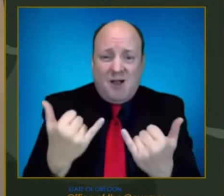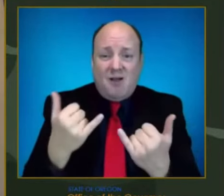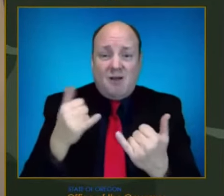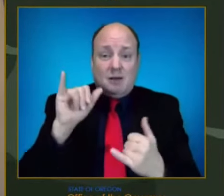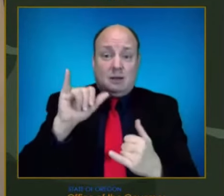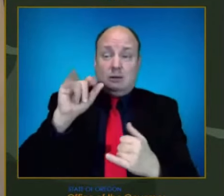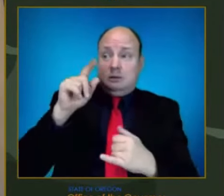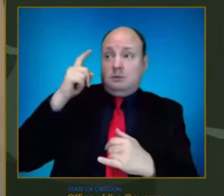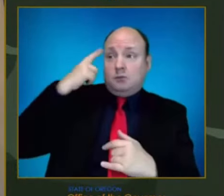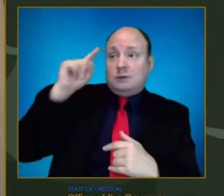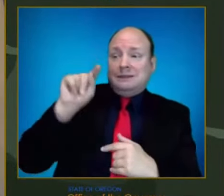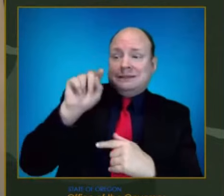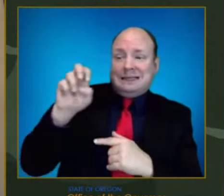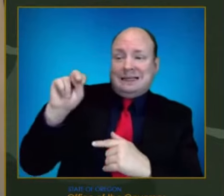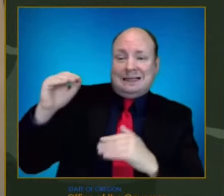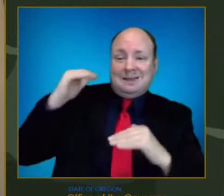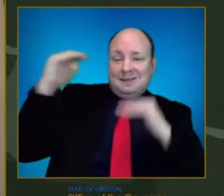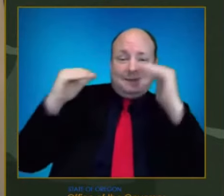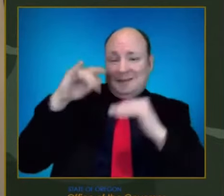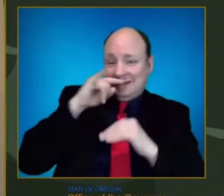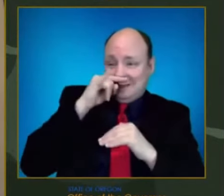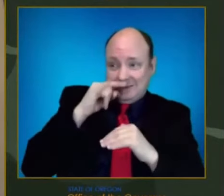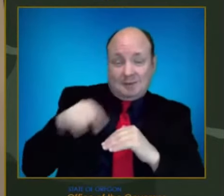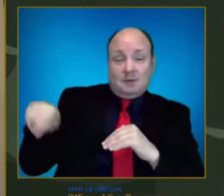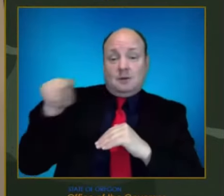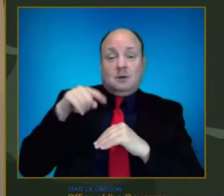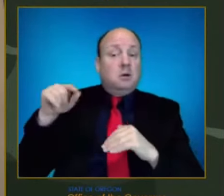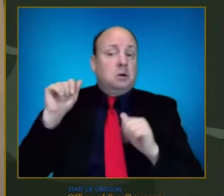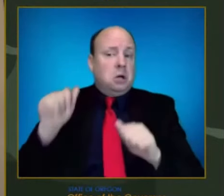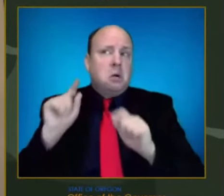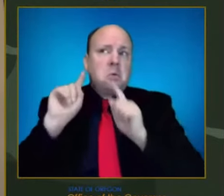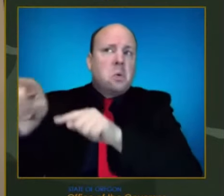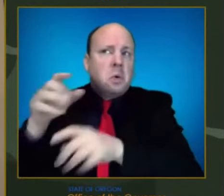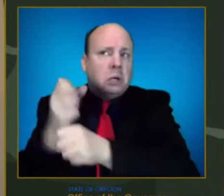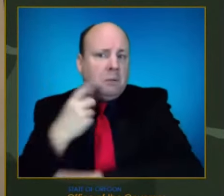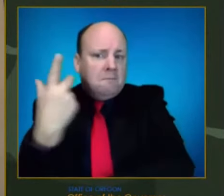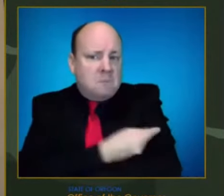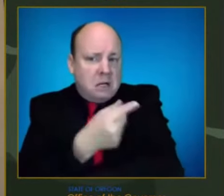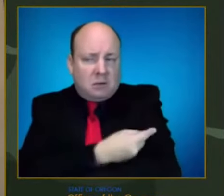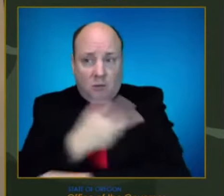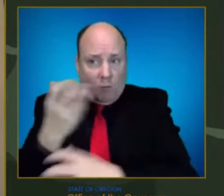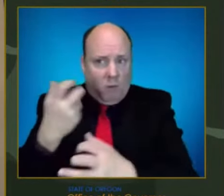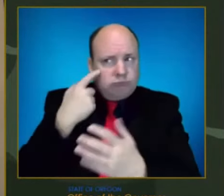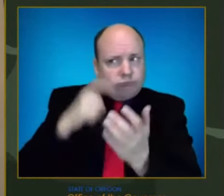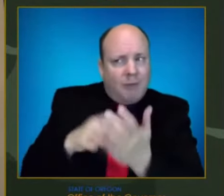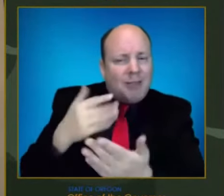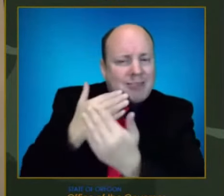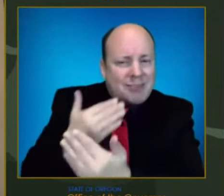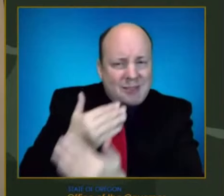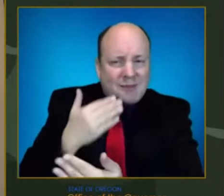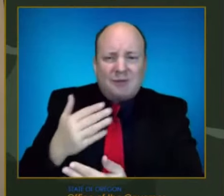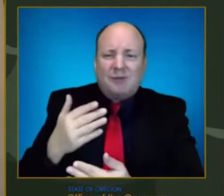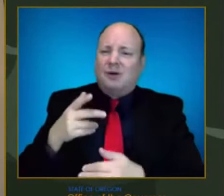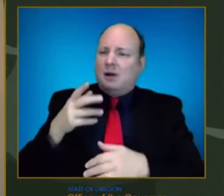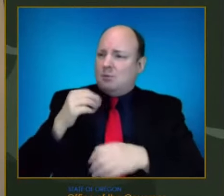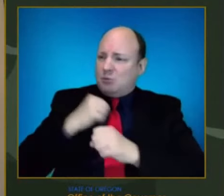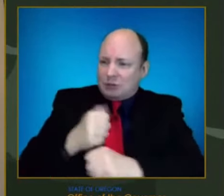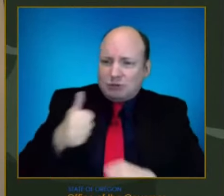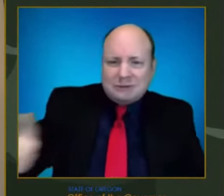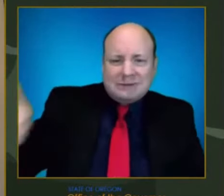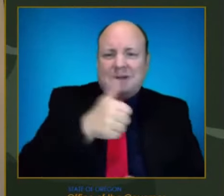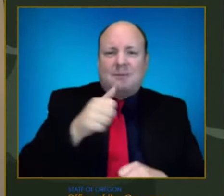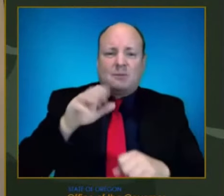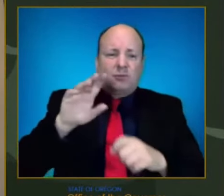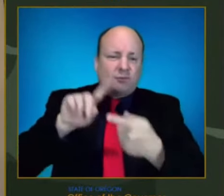So thank you to those parents and those children who've gotten their vaccine. You're protecting yourself, your friends and your families, and that's going a long way.